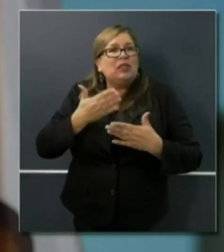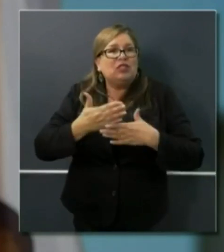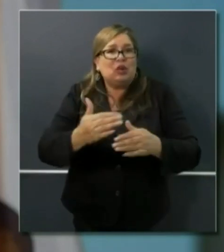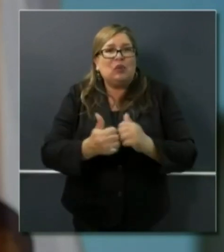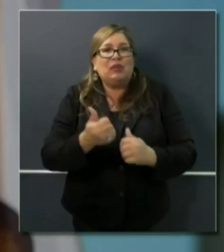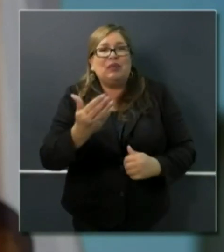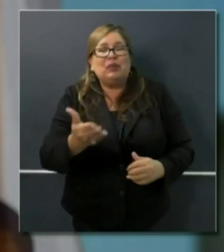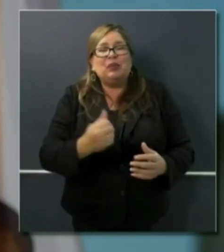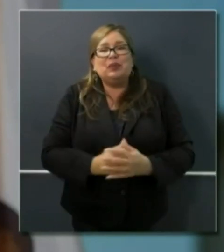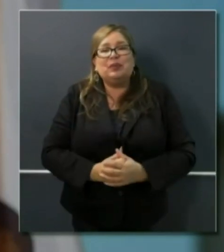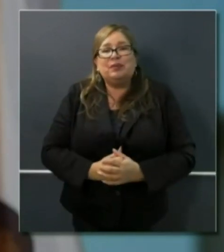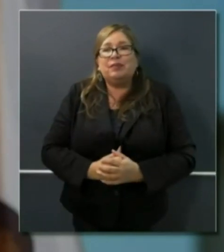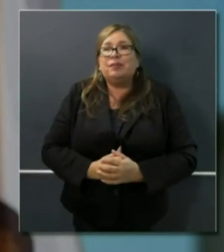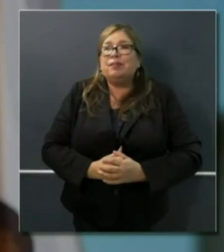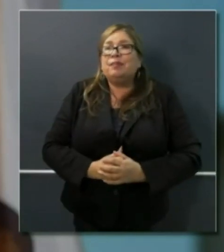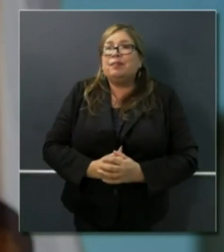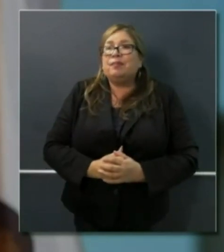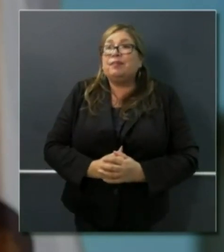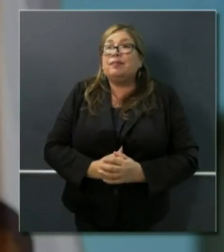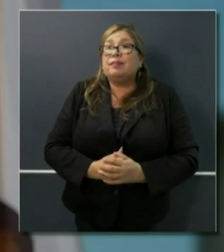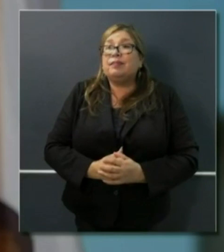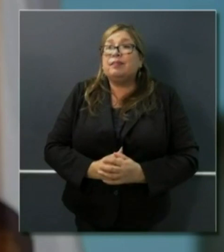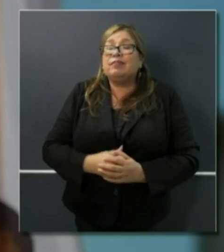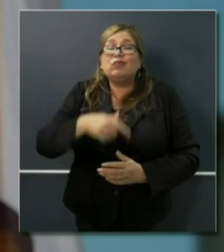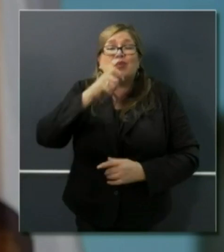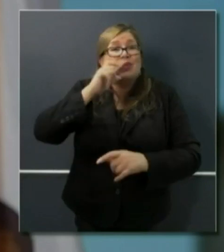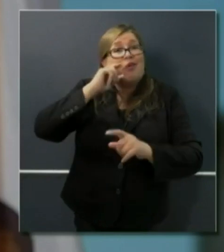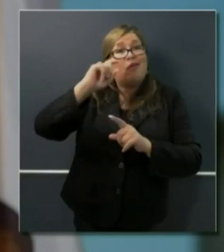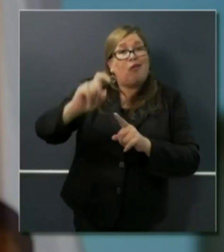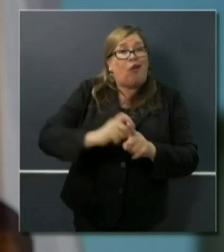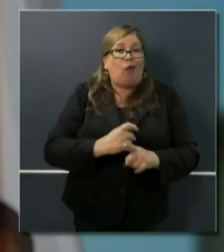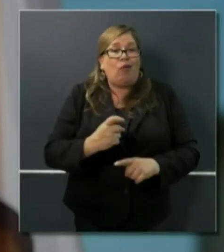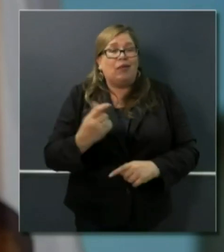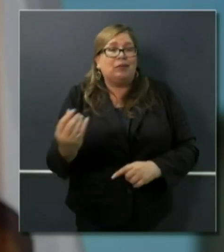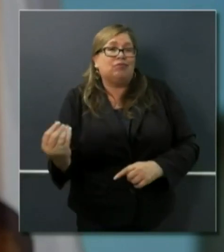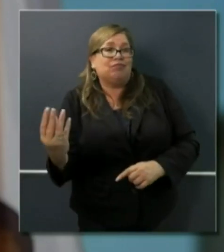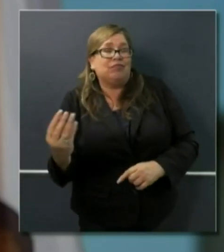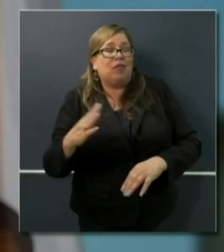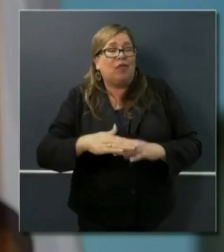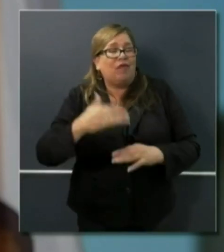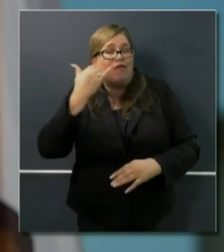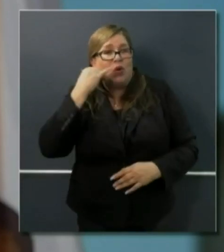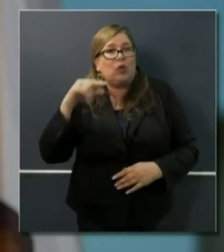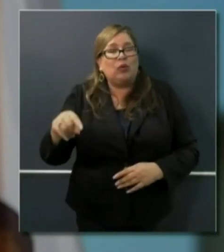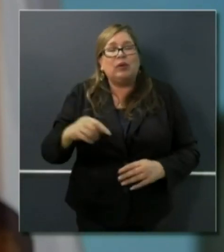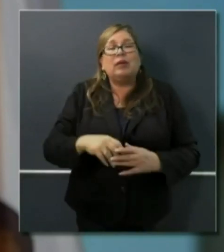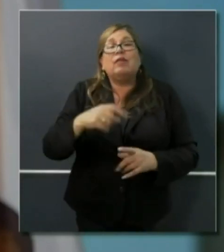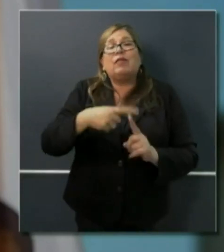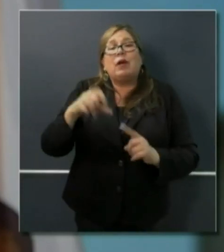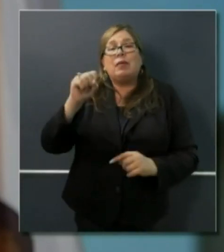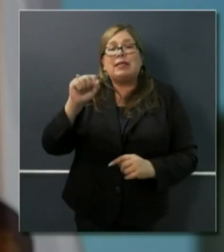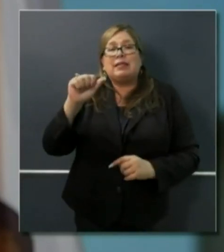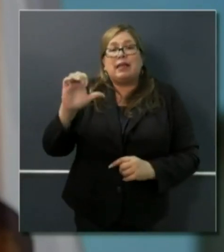those that may be on the line that have queries. Andrew Sheeler, SACB.